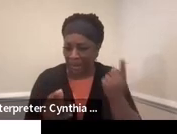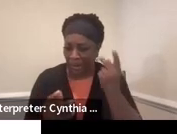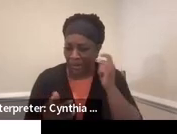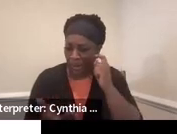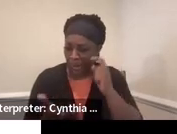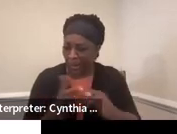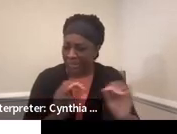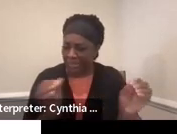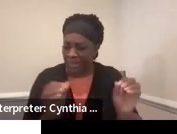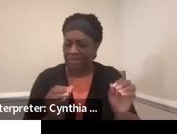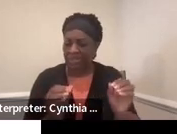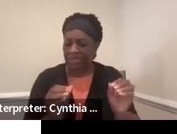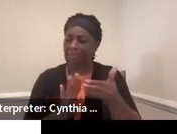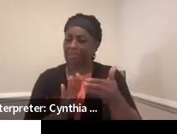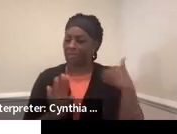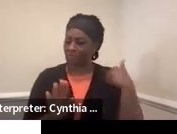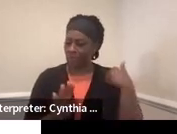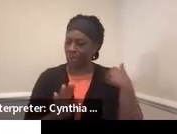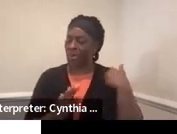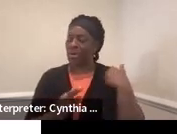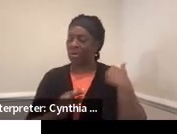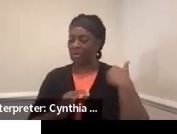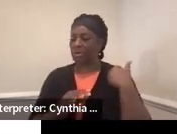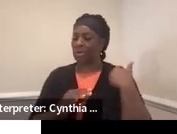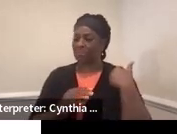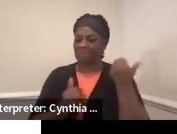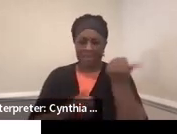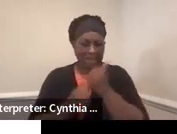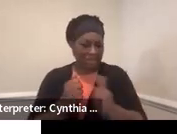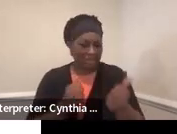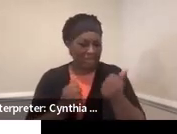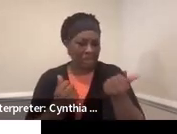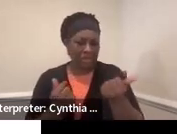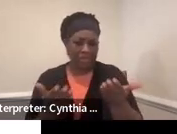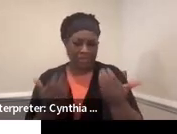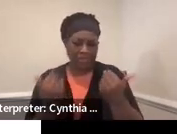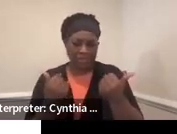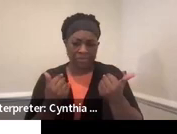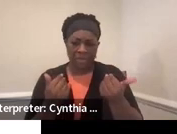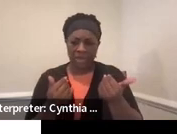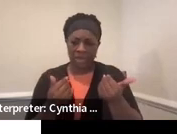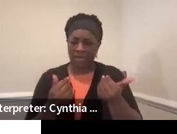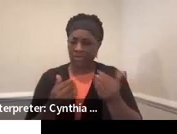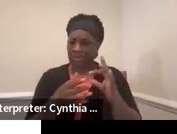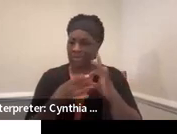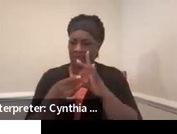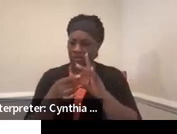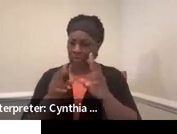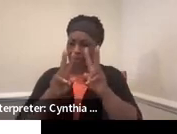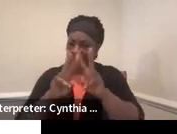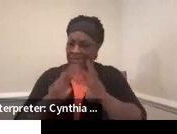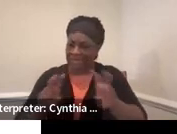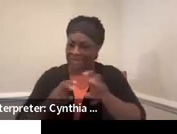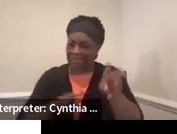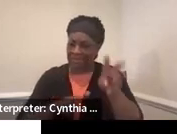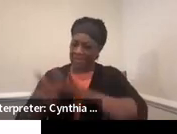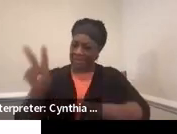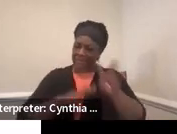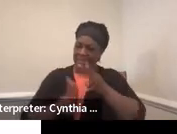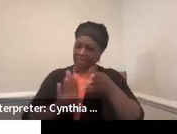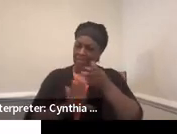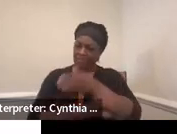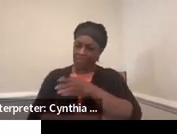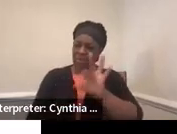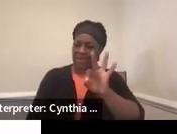Okay, so before we, is there anything else you want to say on assessment before we move on to 9C? Okay,